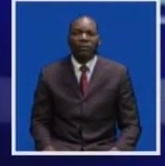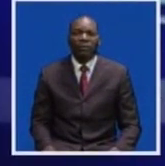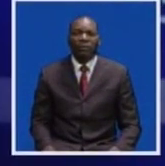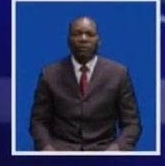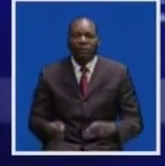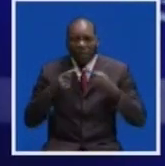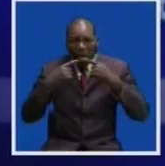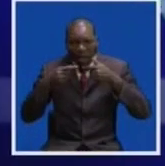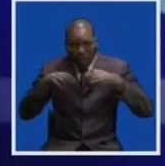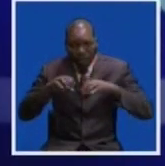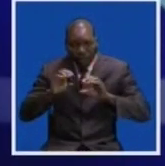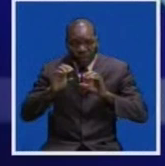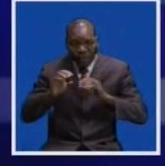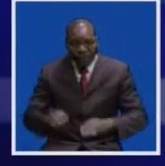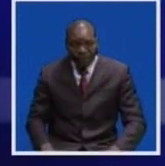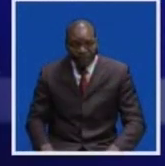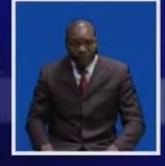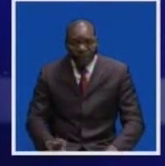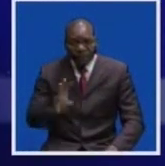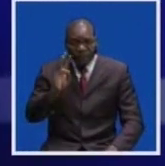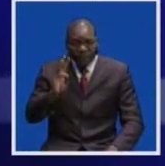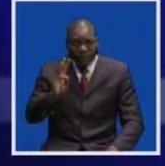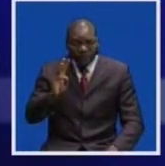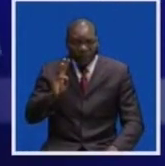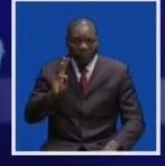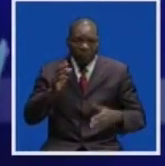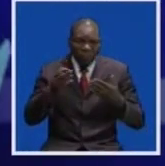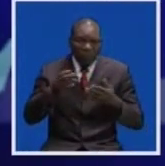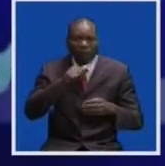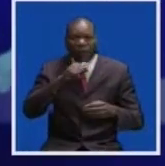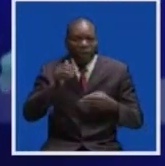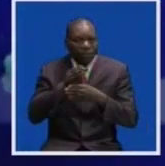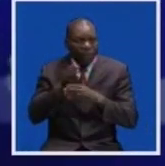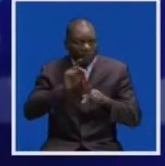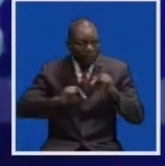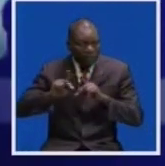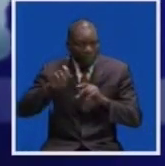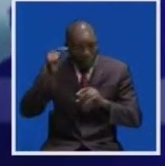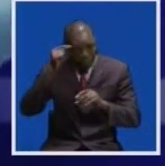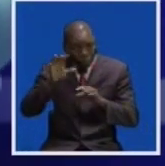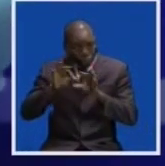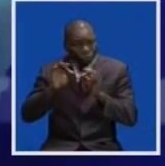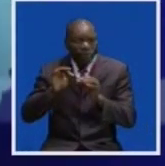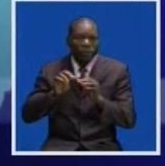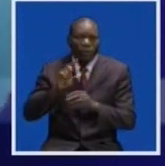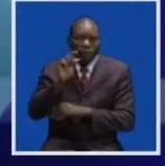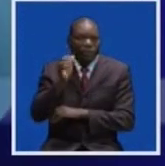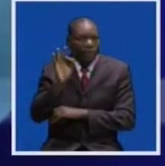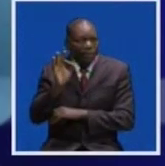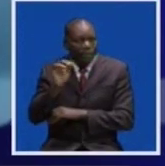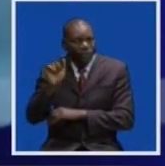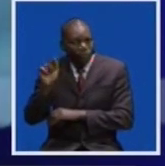We'll continue with the news. Government has selected six agro-dealers to participate in the 2019 and